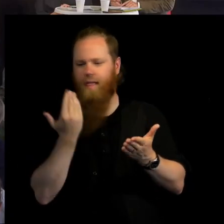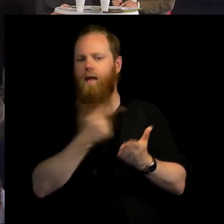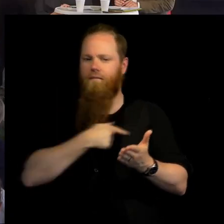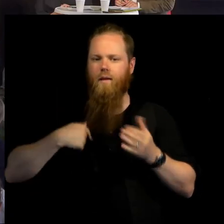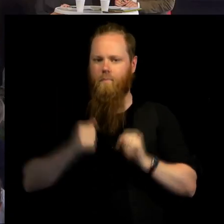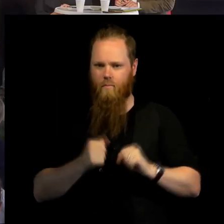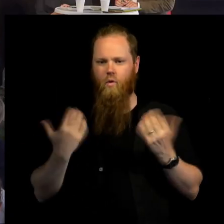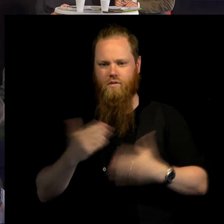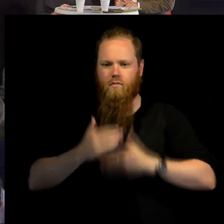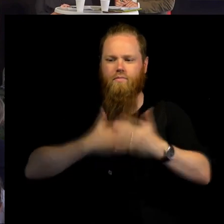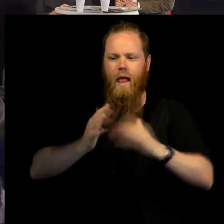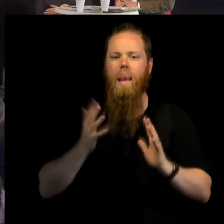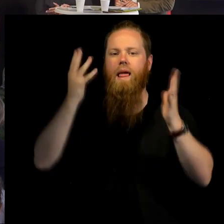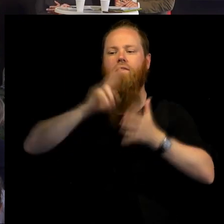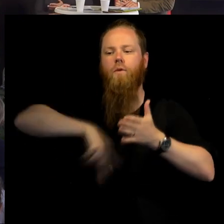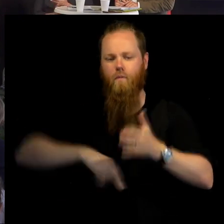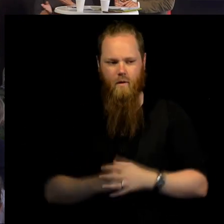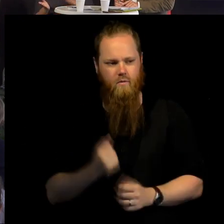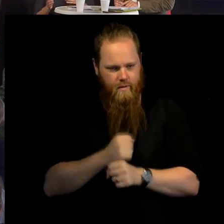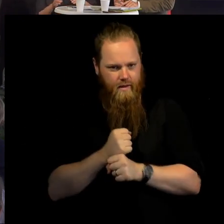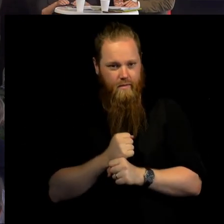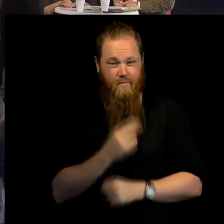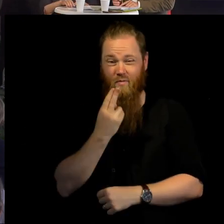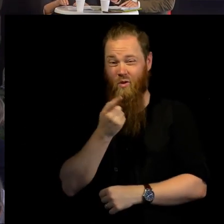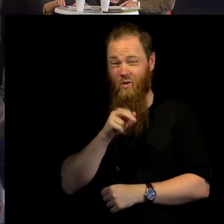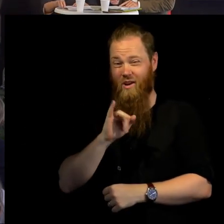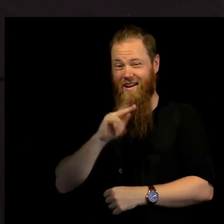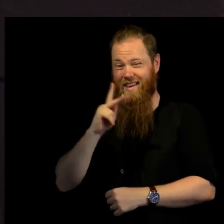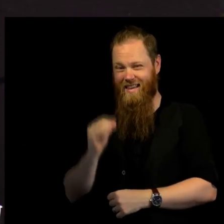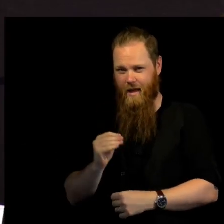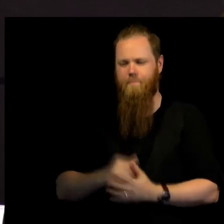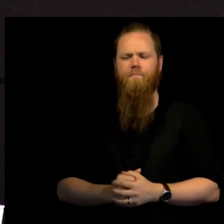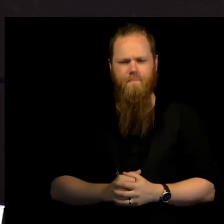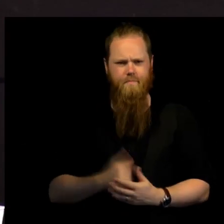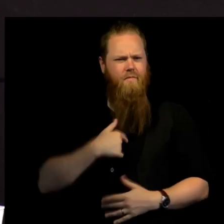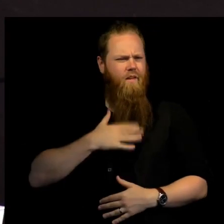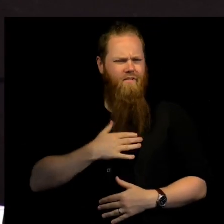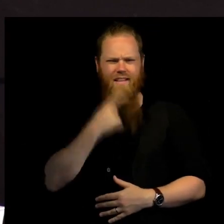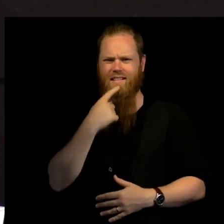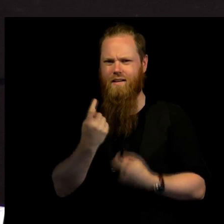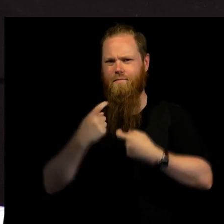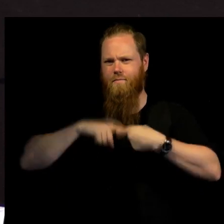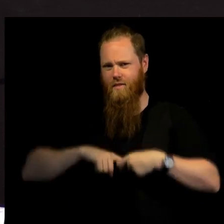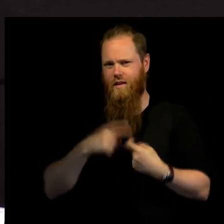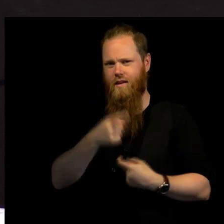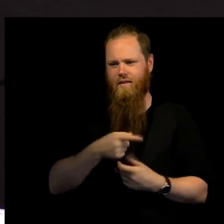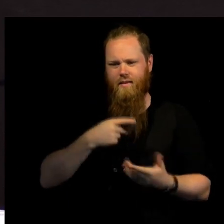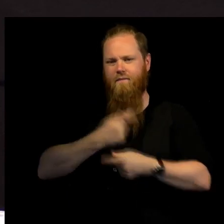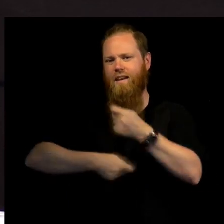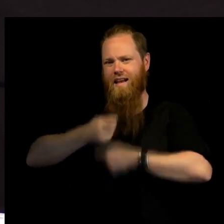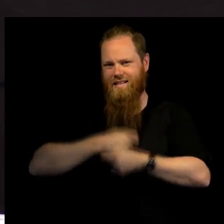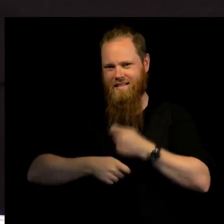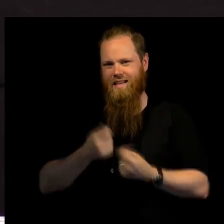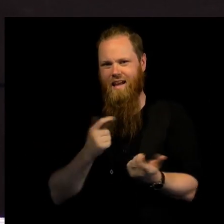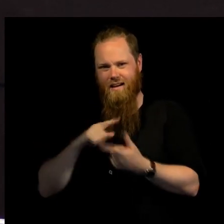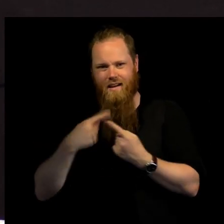continuously. Ulrika, final words? I also wanted to say something with regard to the funding compact, because it's really an irony that there